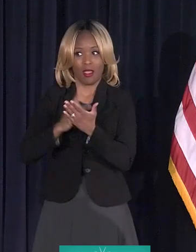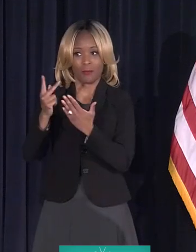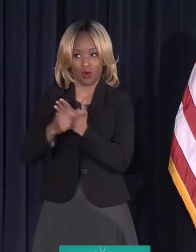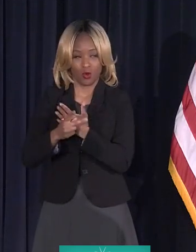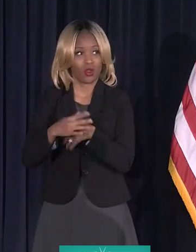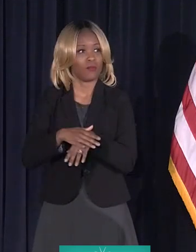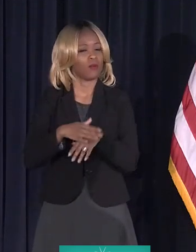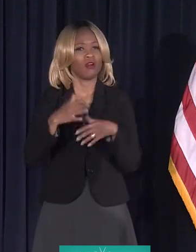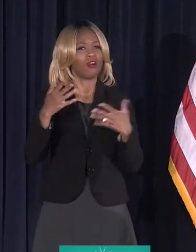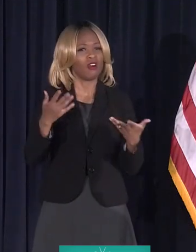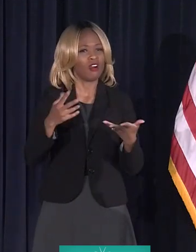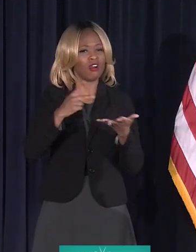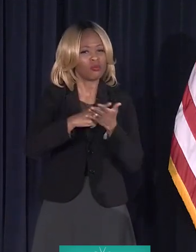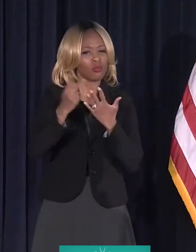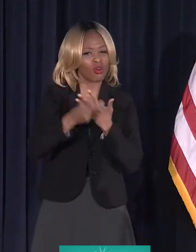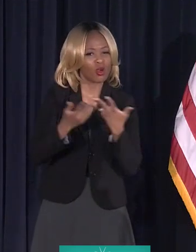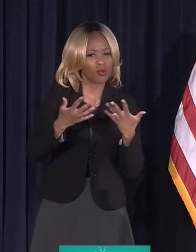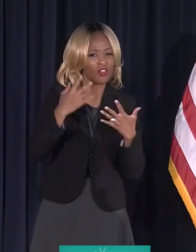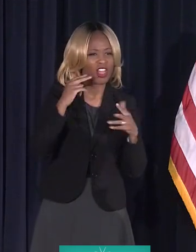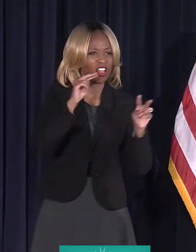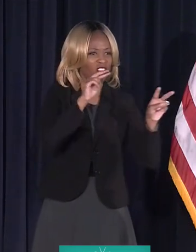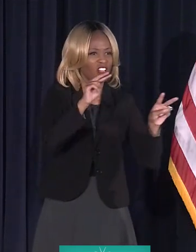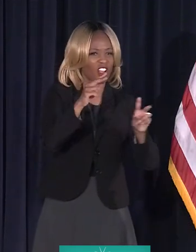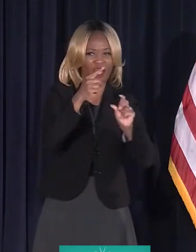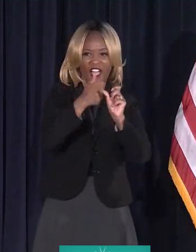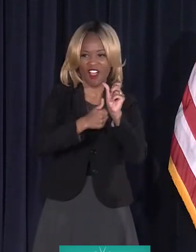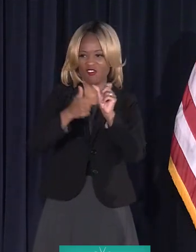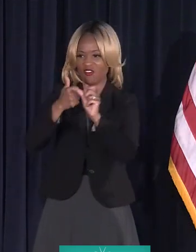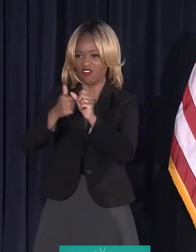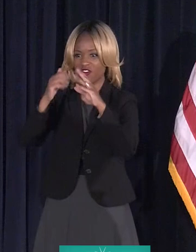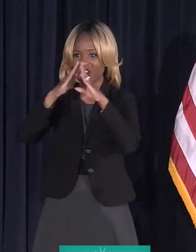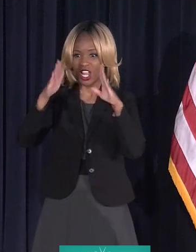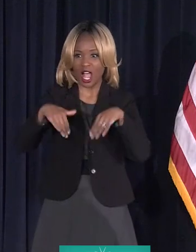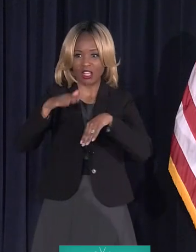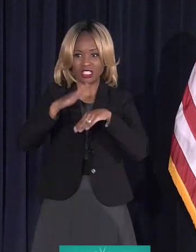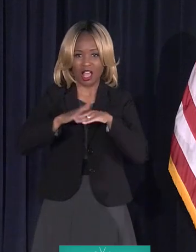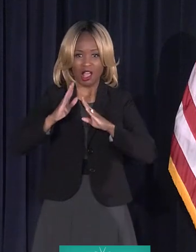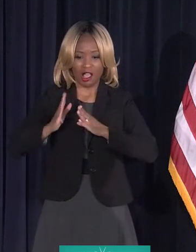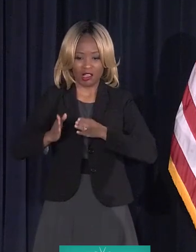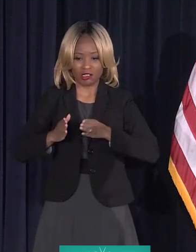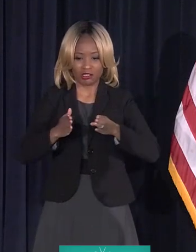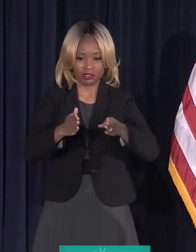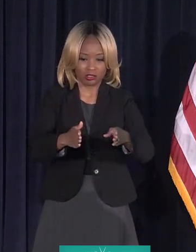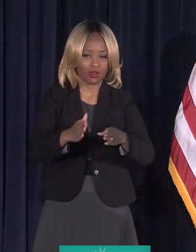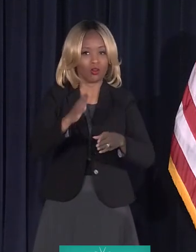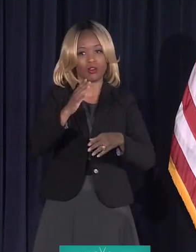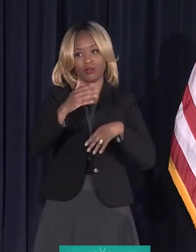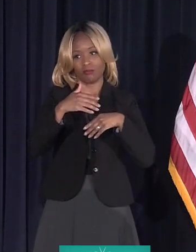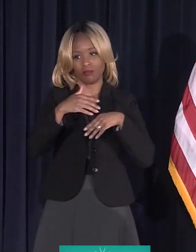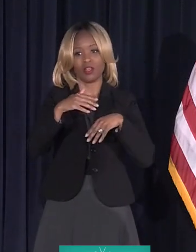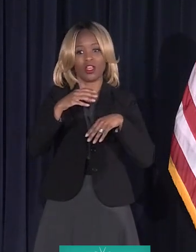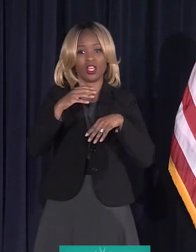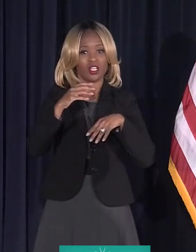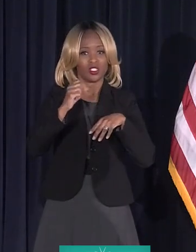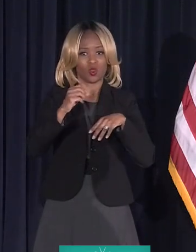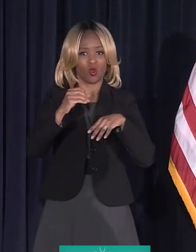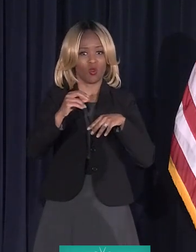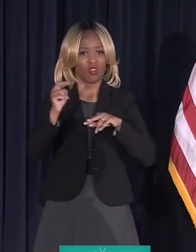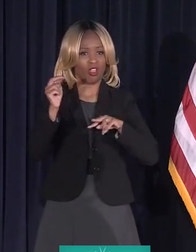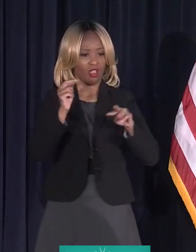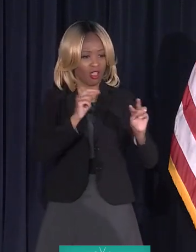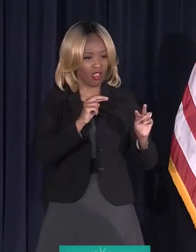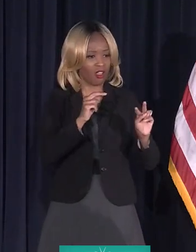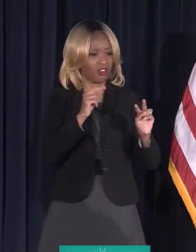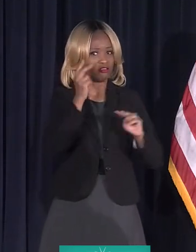What's a maintenance program? They look at every single house on the block, or every lot as well. So, they go back. They take an inventory